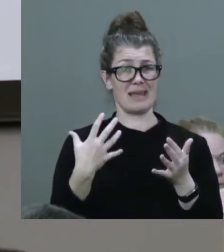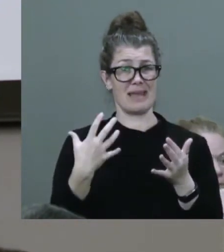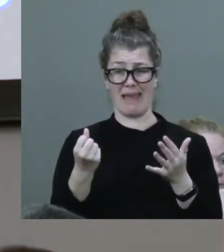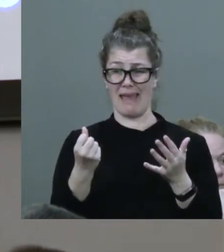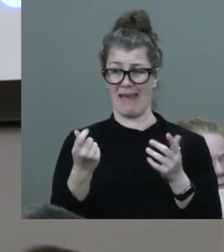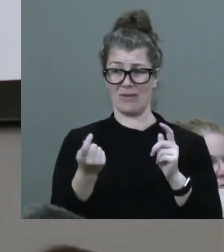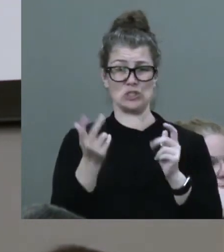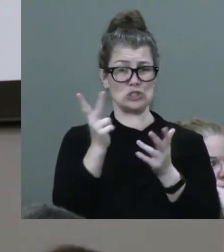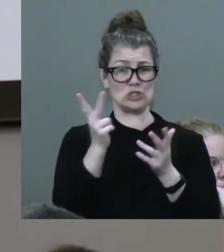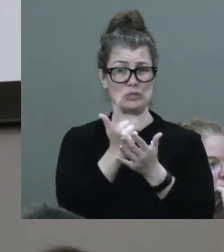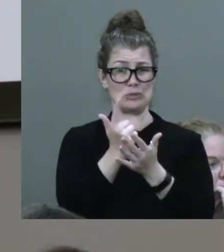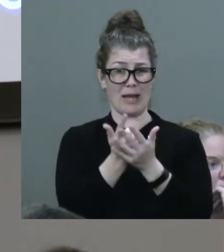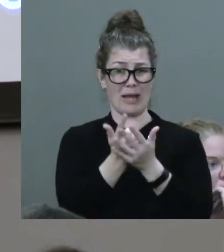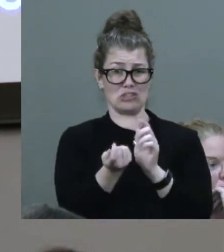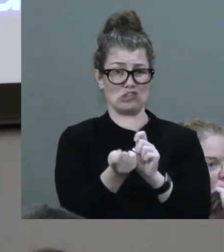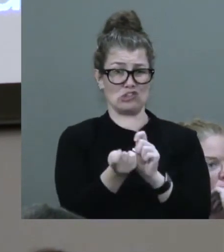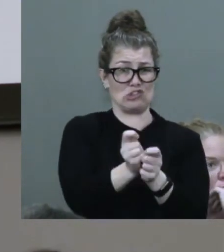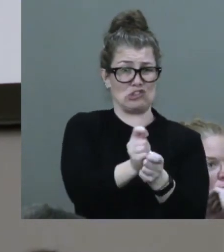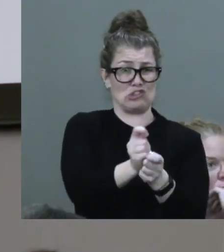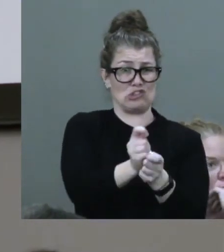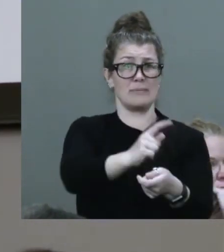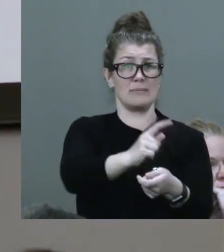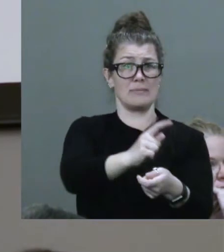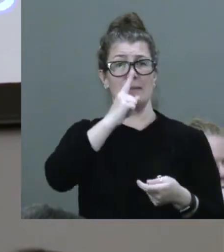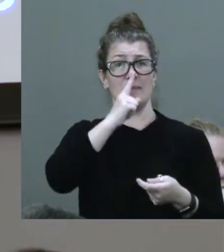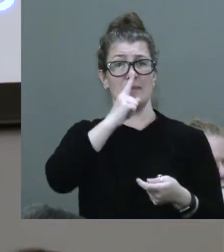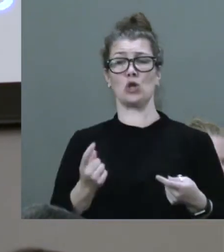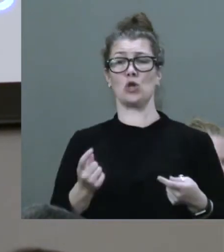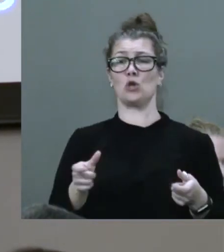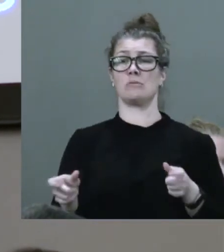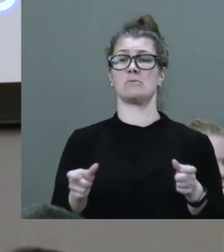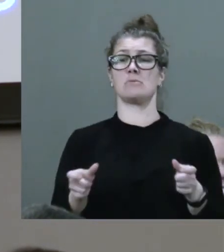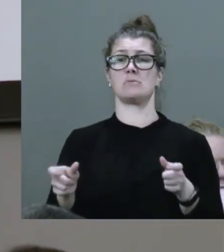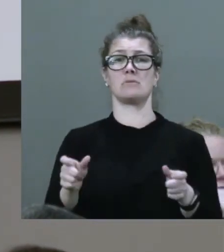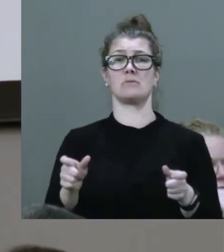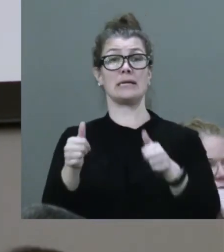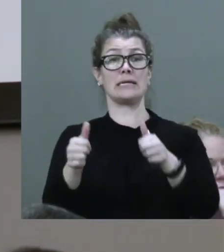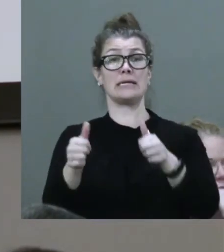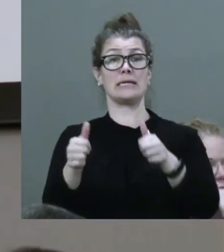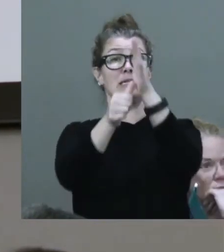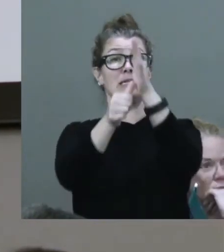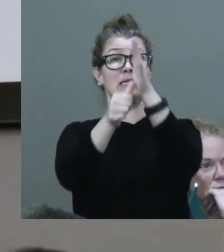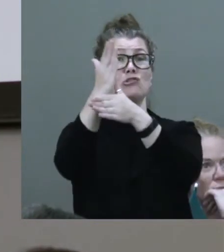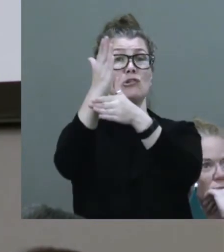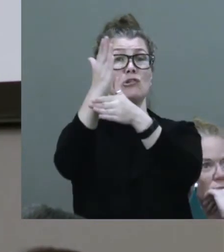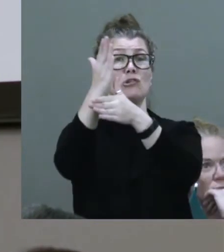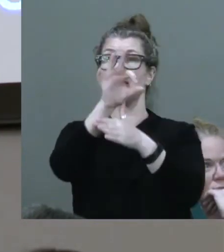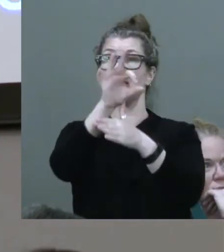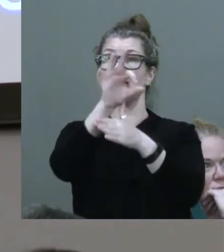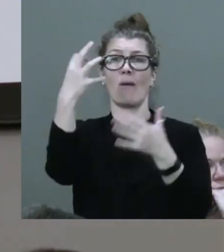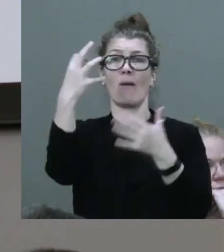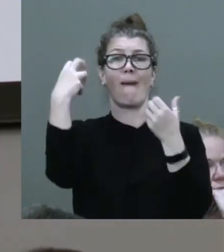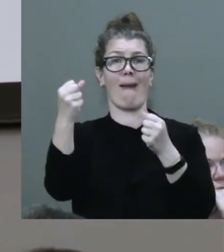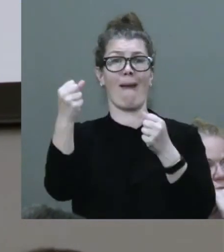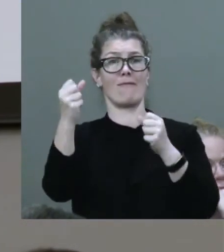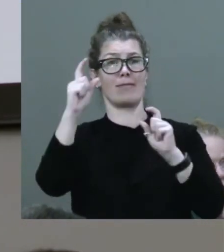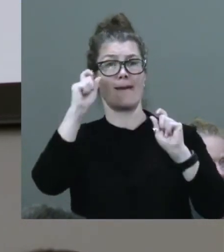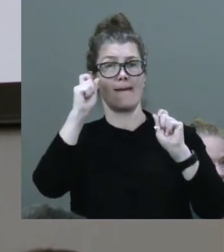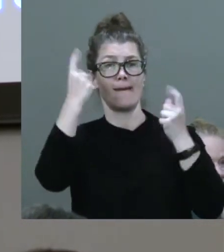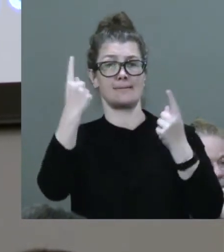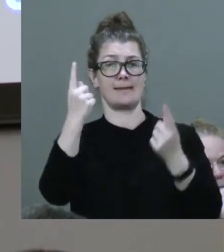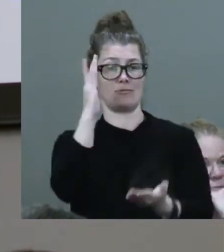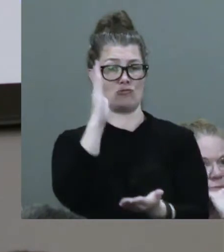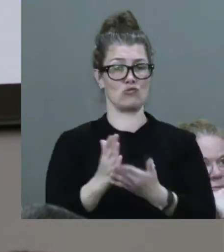by folks running it in senior positions who don't have that fundamental understanding